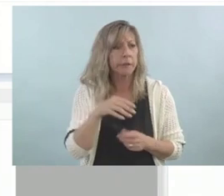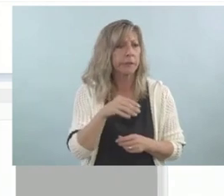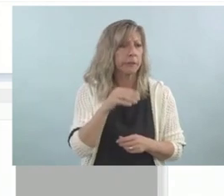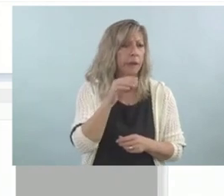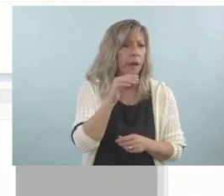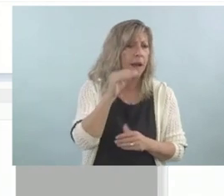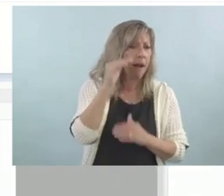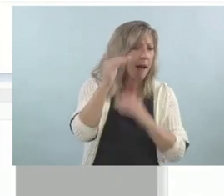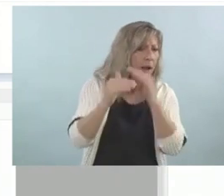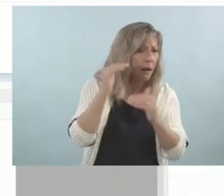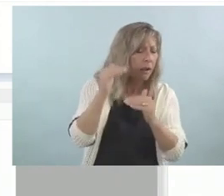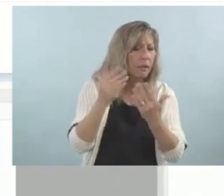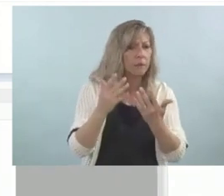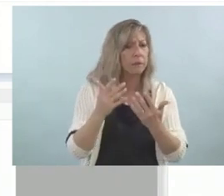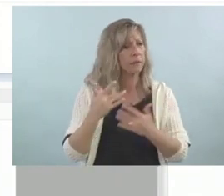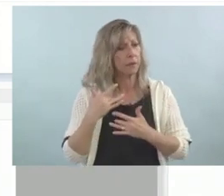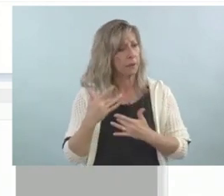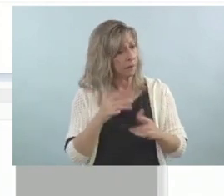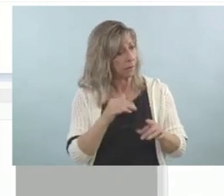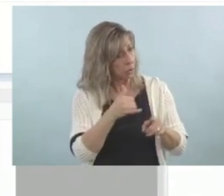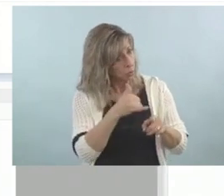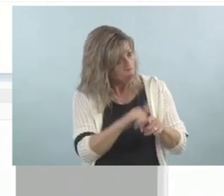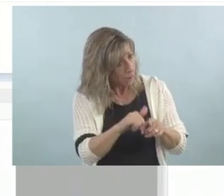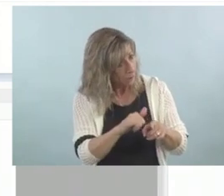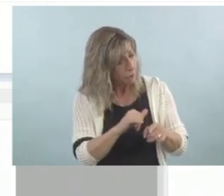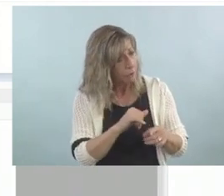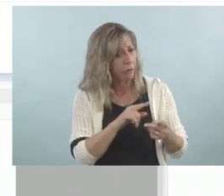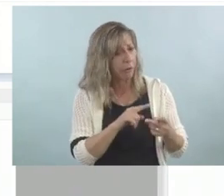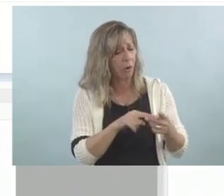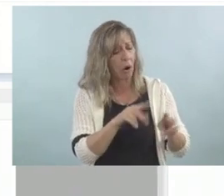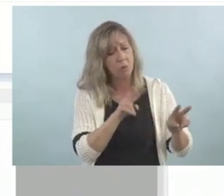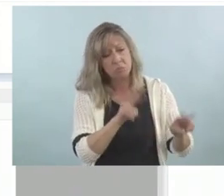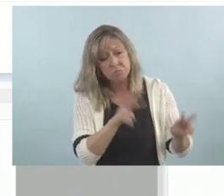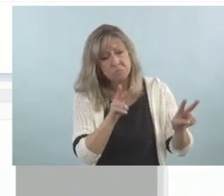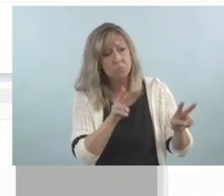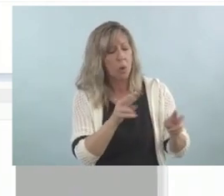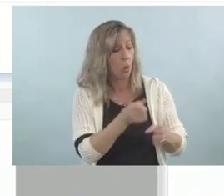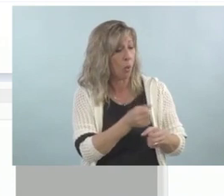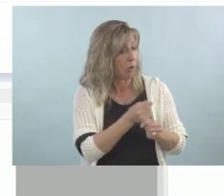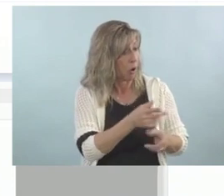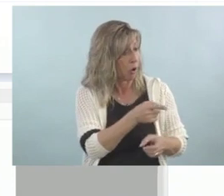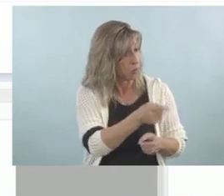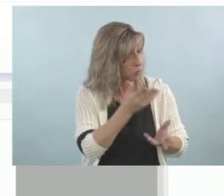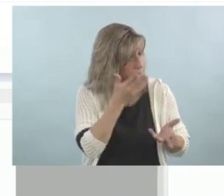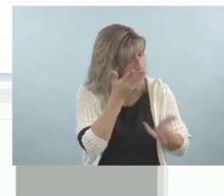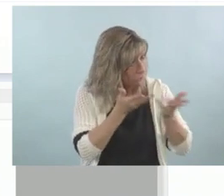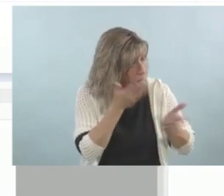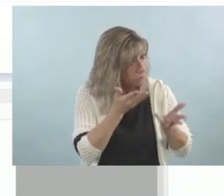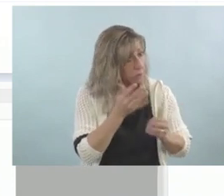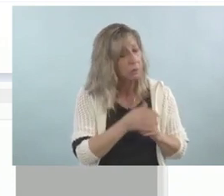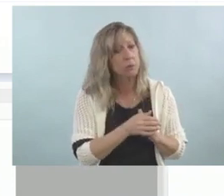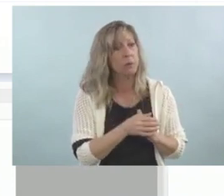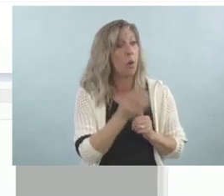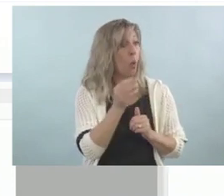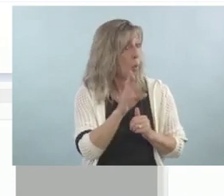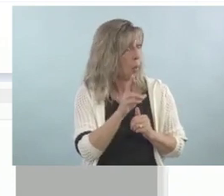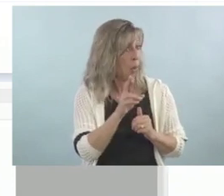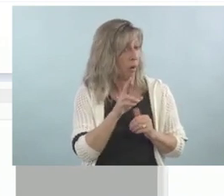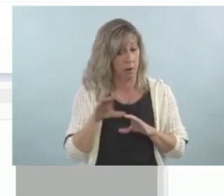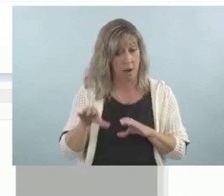down, or humiliate you, or act in a way that made you afraid that you might be physically hurt?